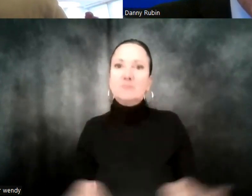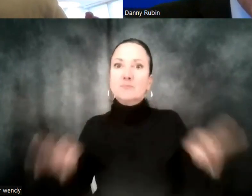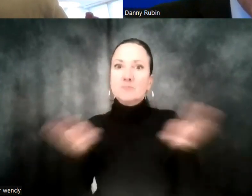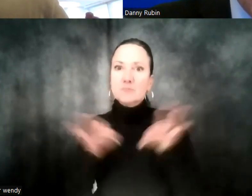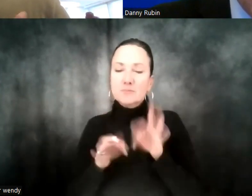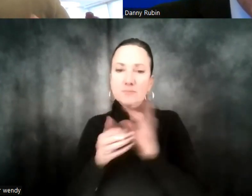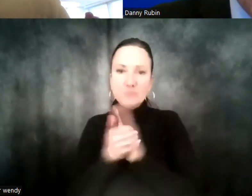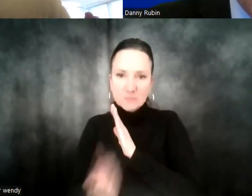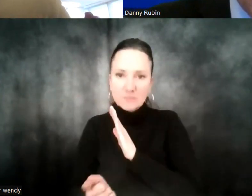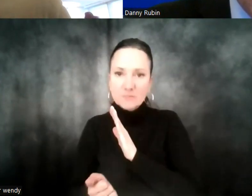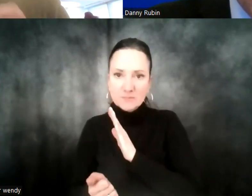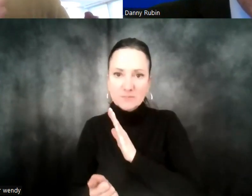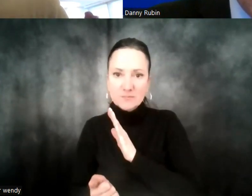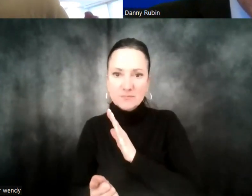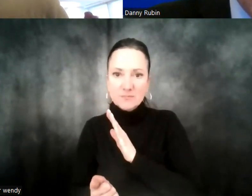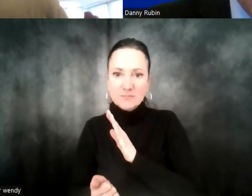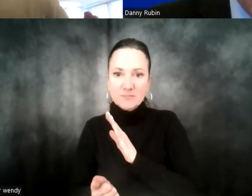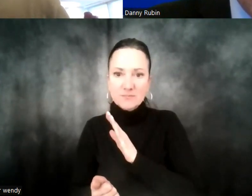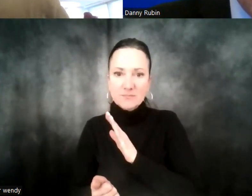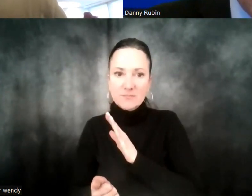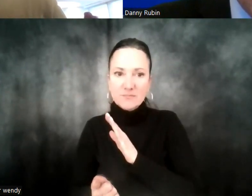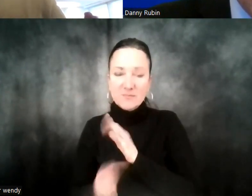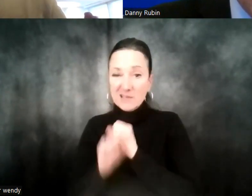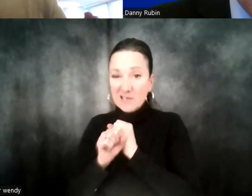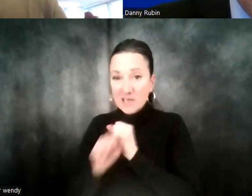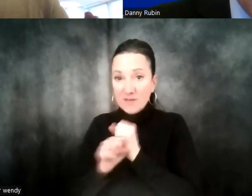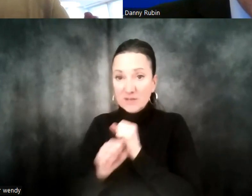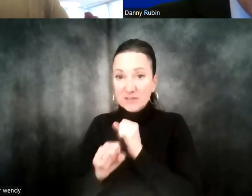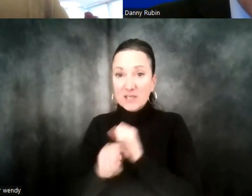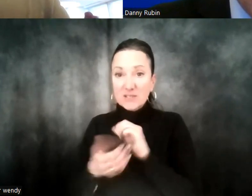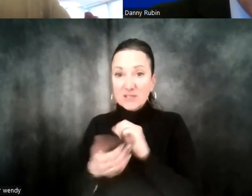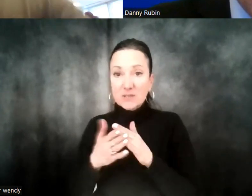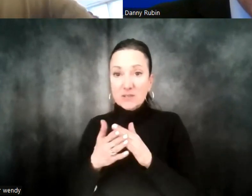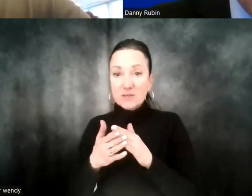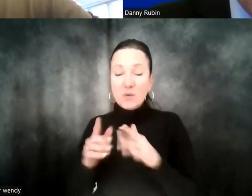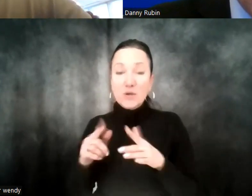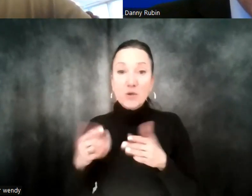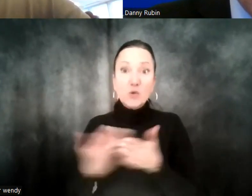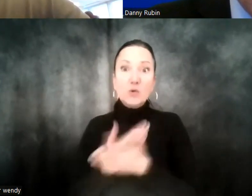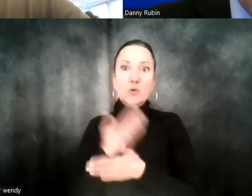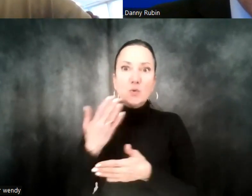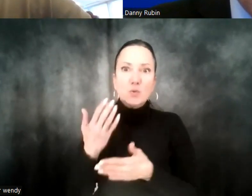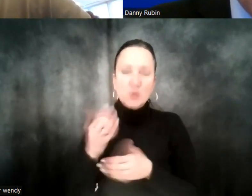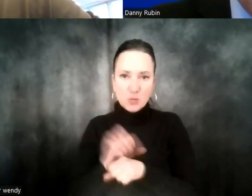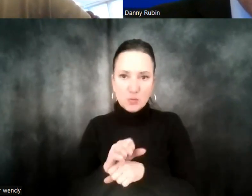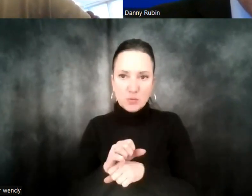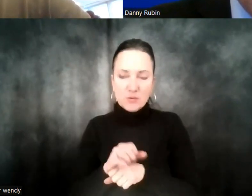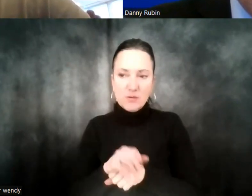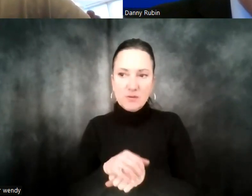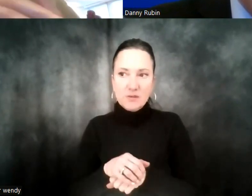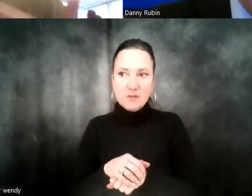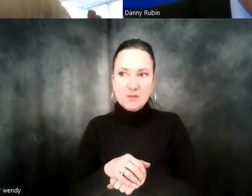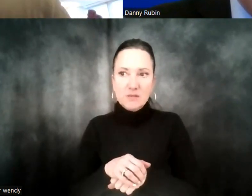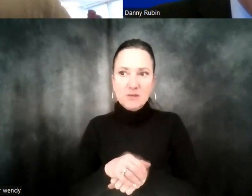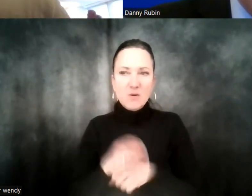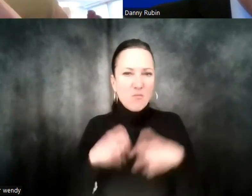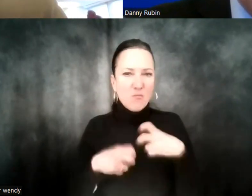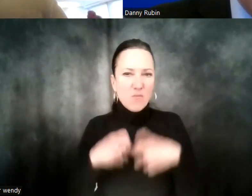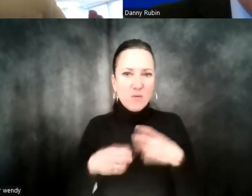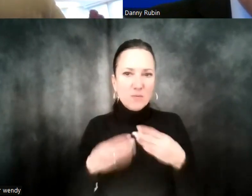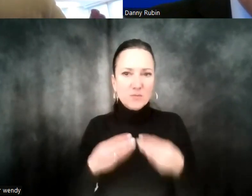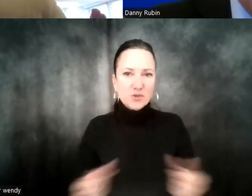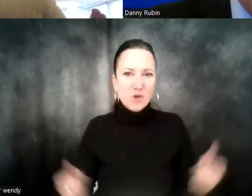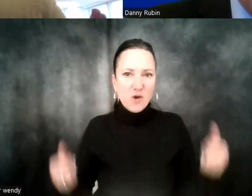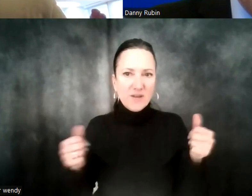had, especially when, like, let's say an advertiser is a novice. Two, problem-solving skills or getting scrappy, being, like, an